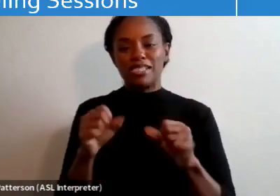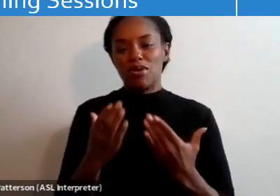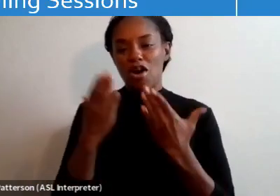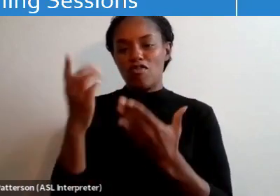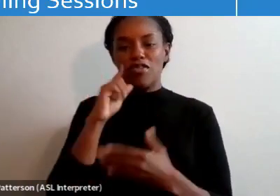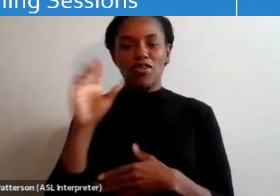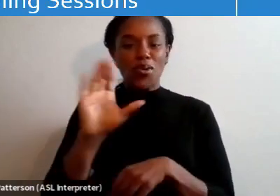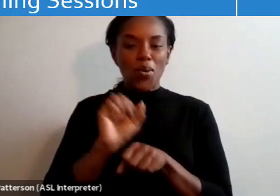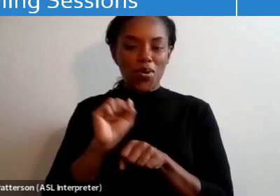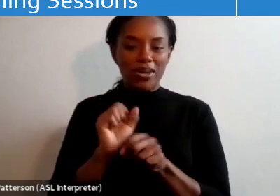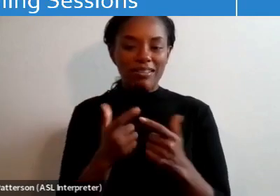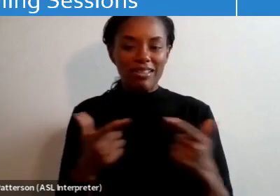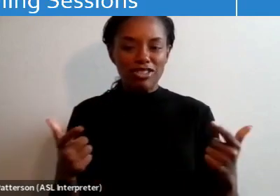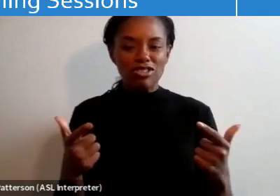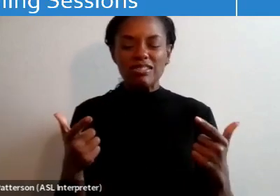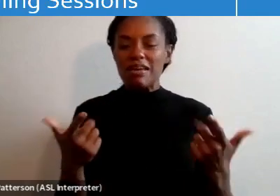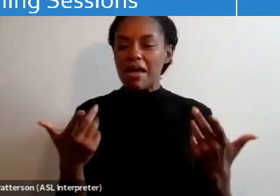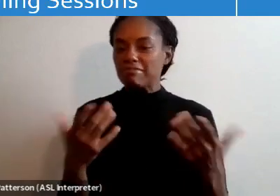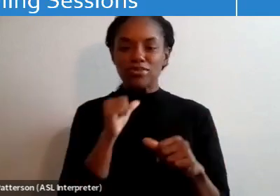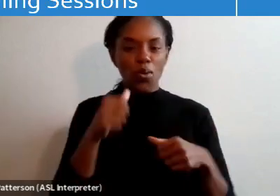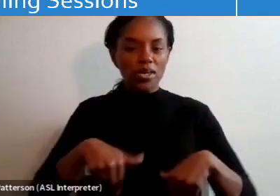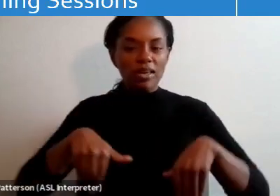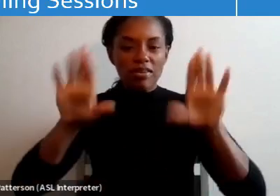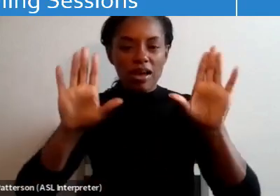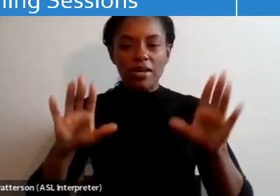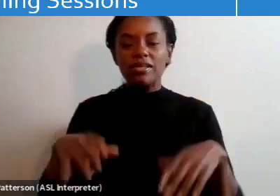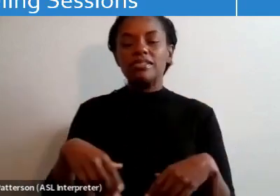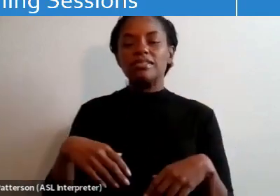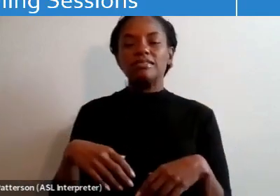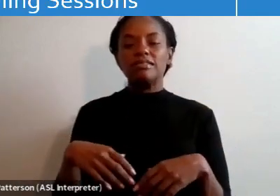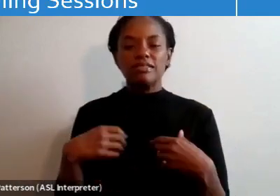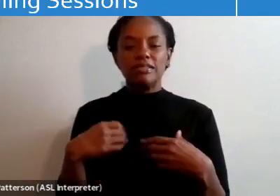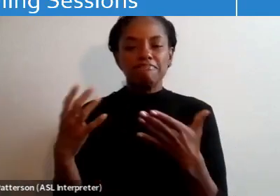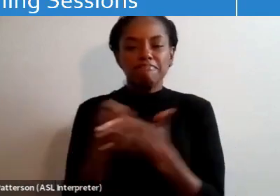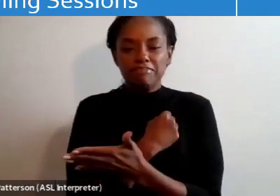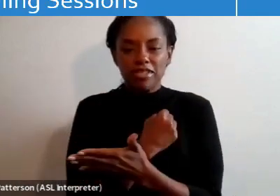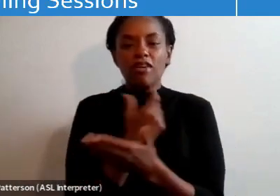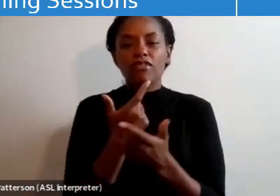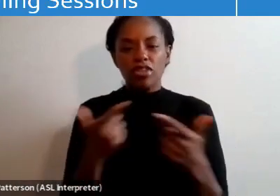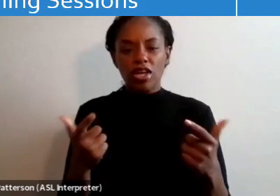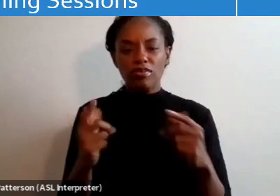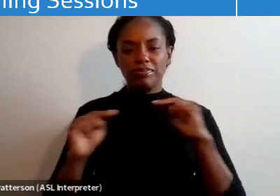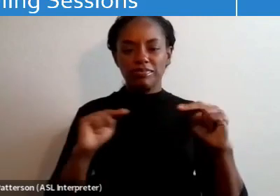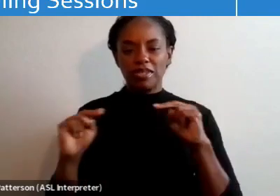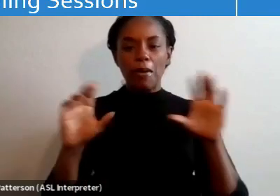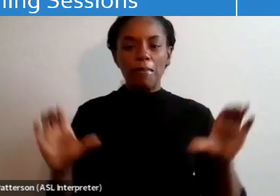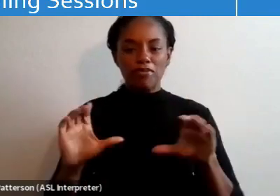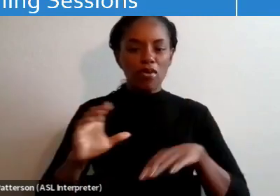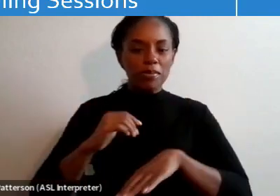languages, and be relentless about making the most of language-neutral, performance-based skill-building opportunities.